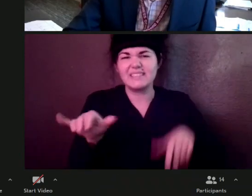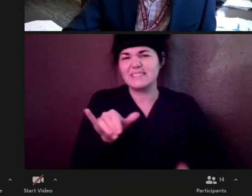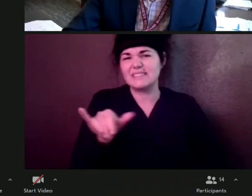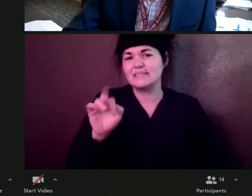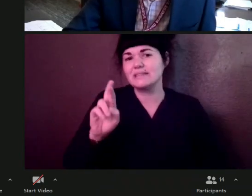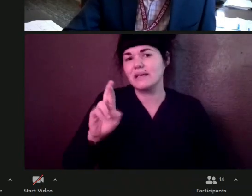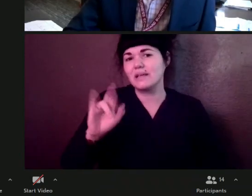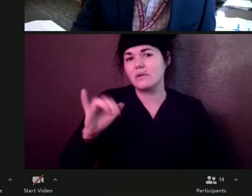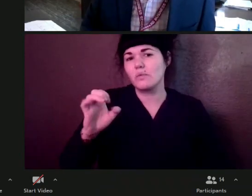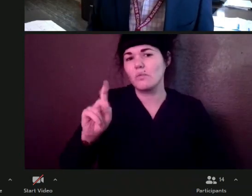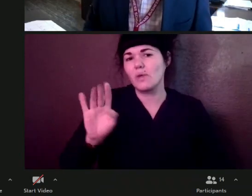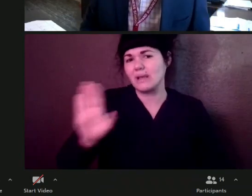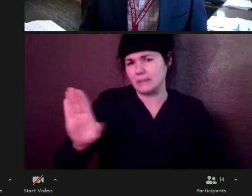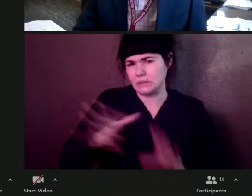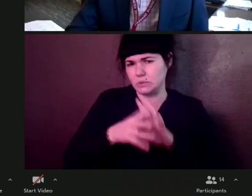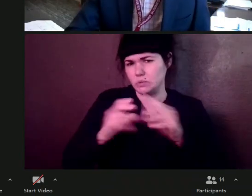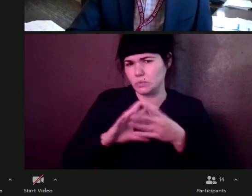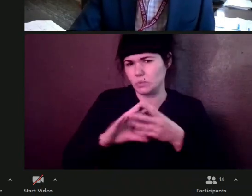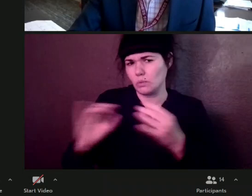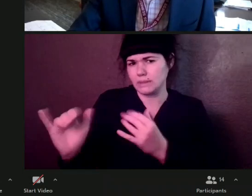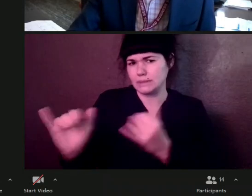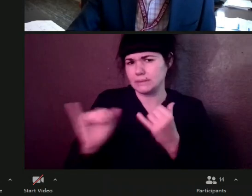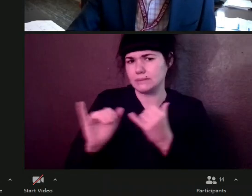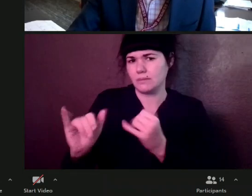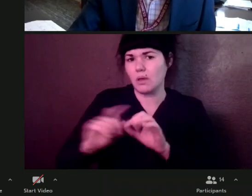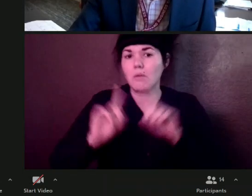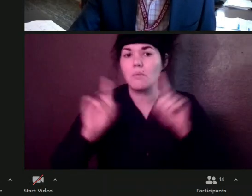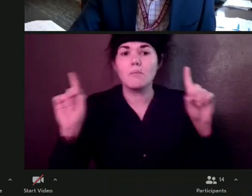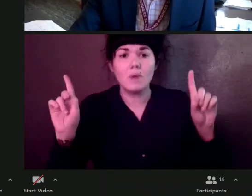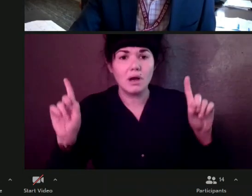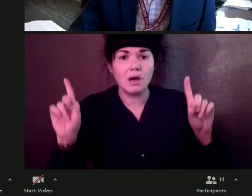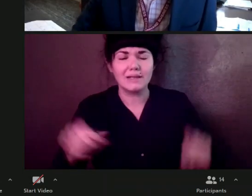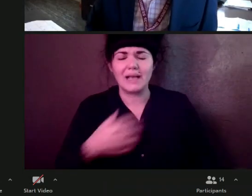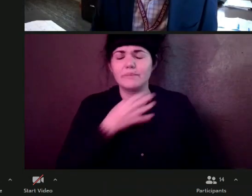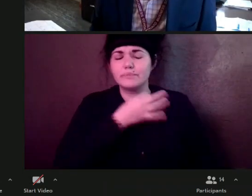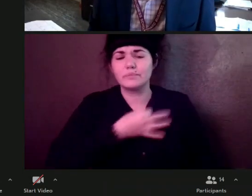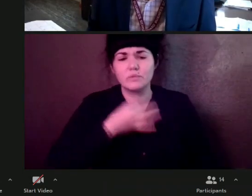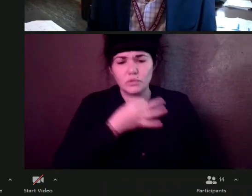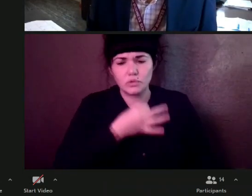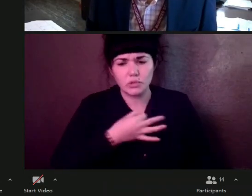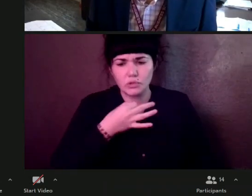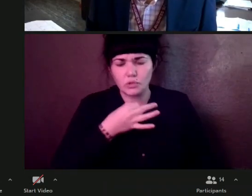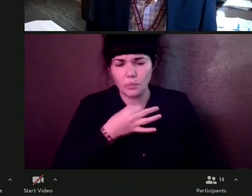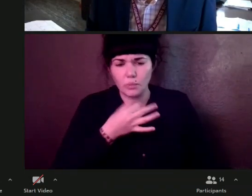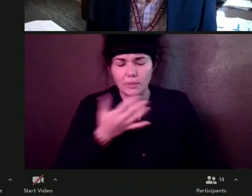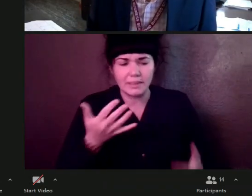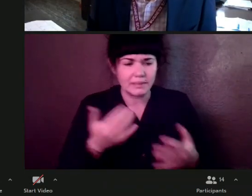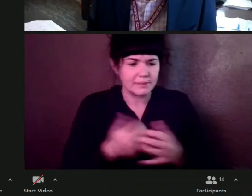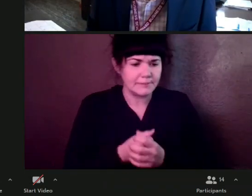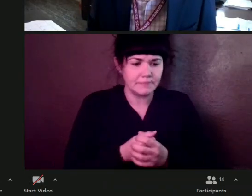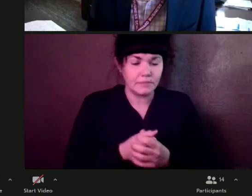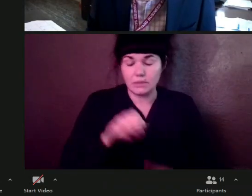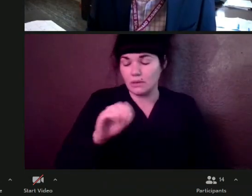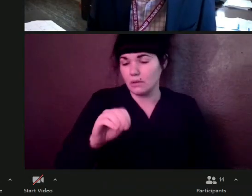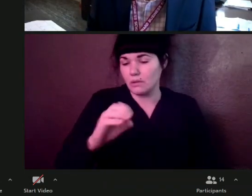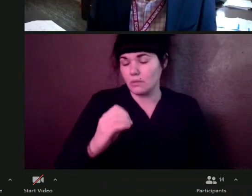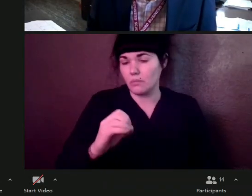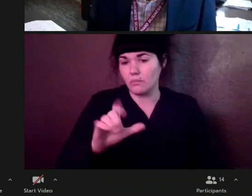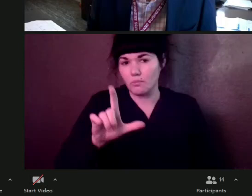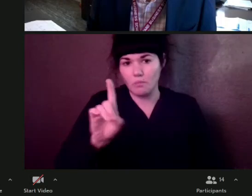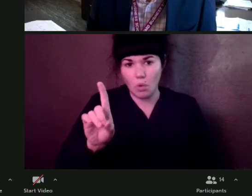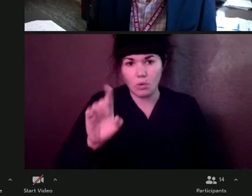should look for when it comes to the impact that mold can and mildew can have on